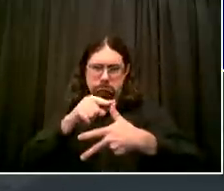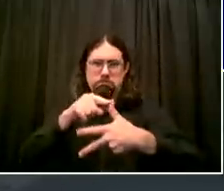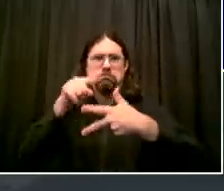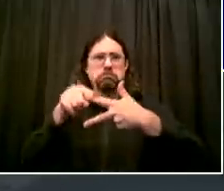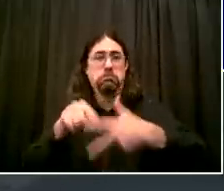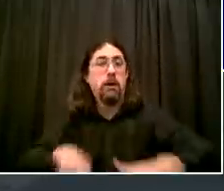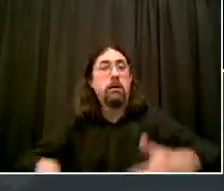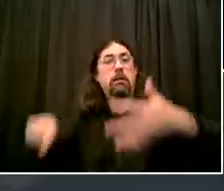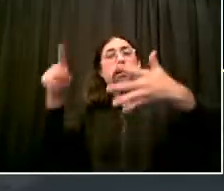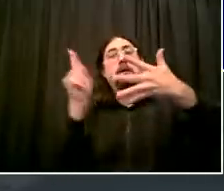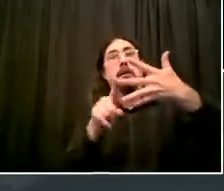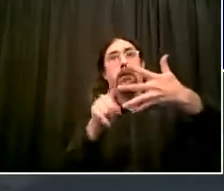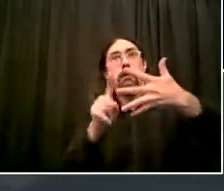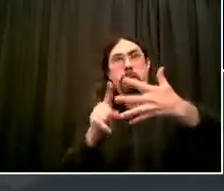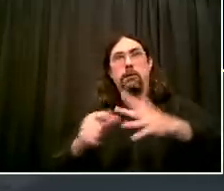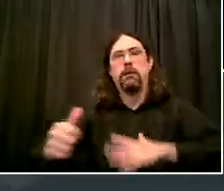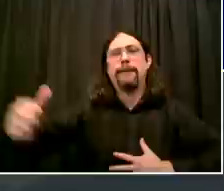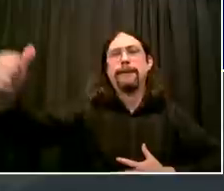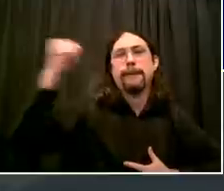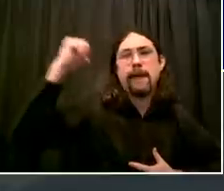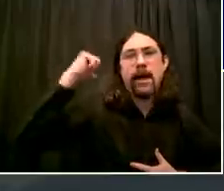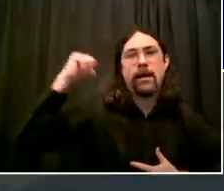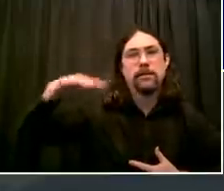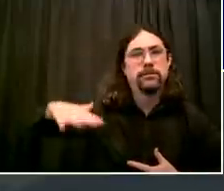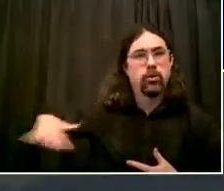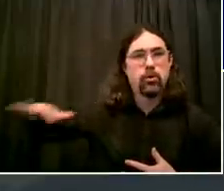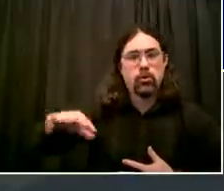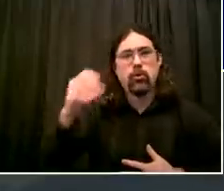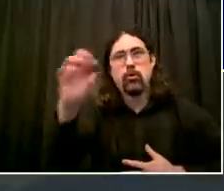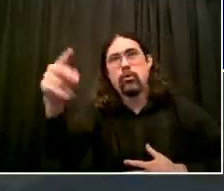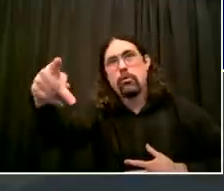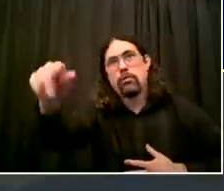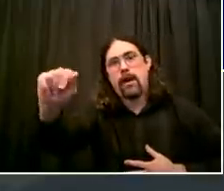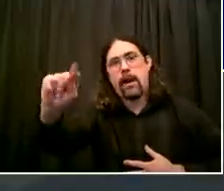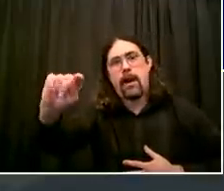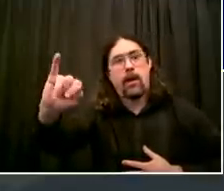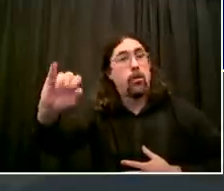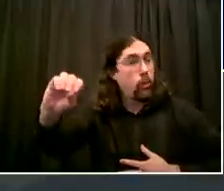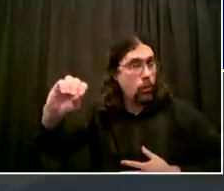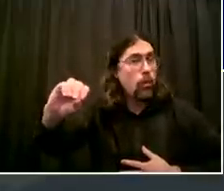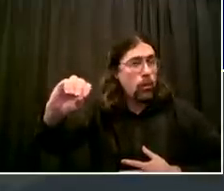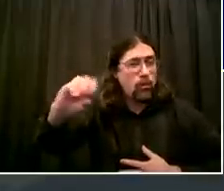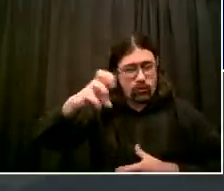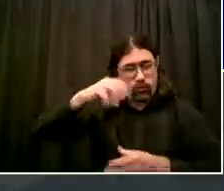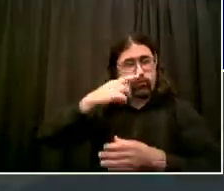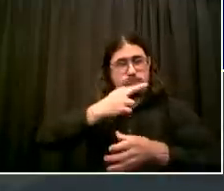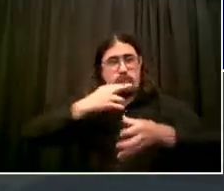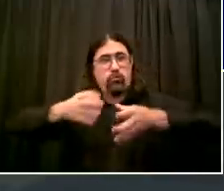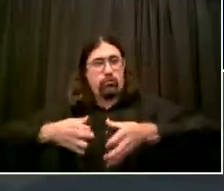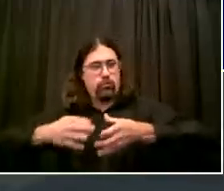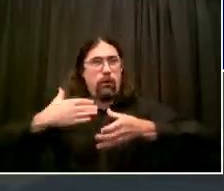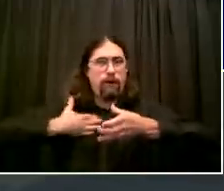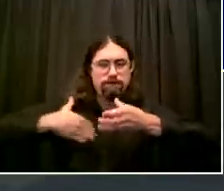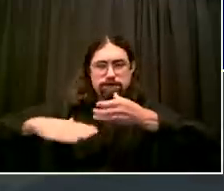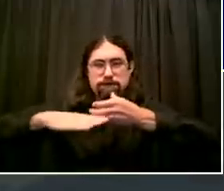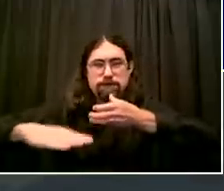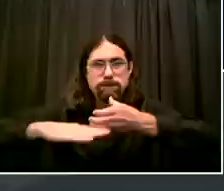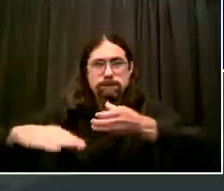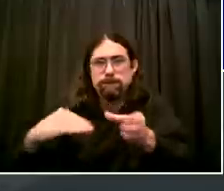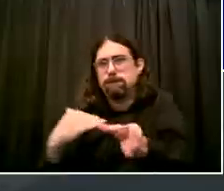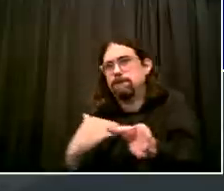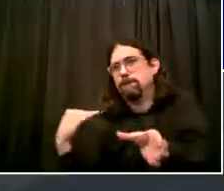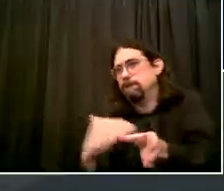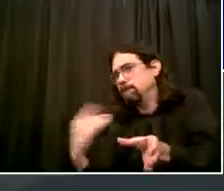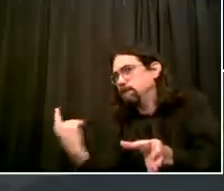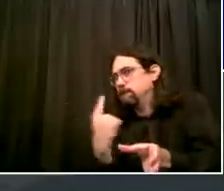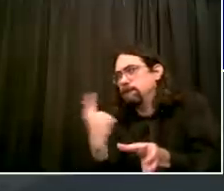And those pieces will all begin as we begin phase two on Monday. Now, another piece